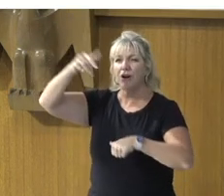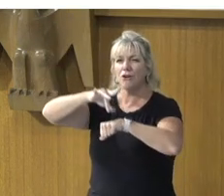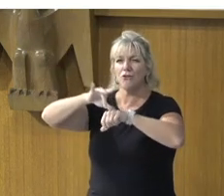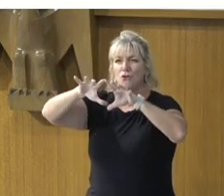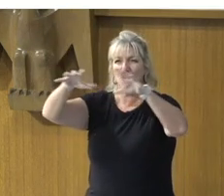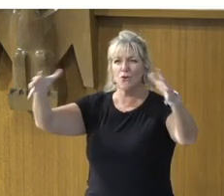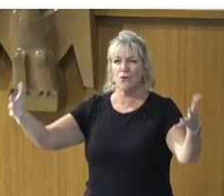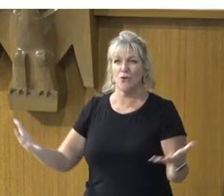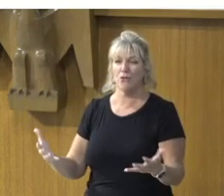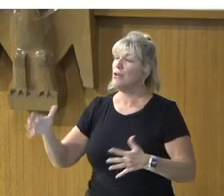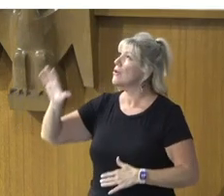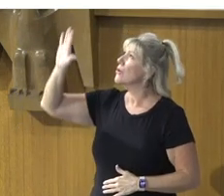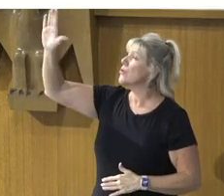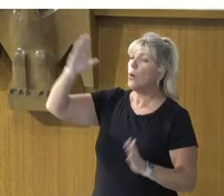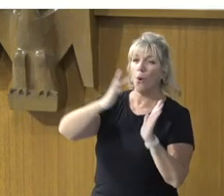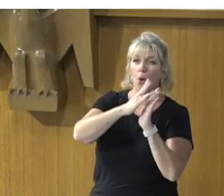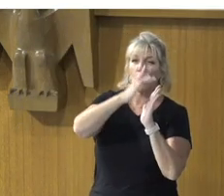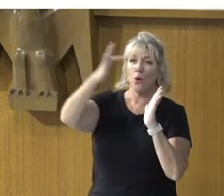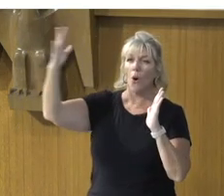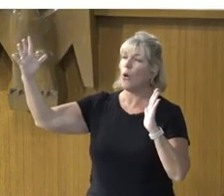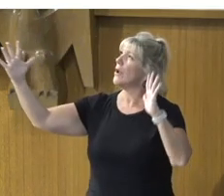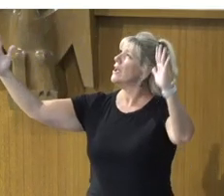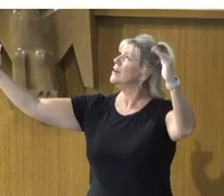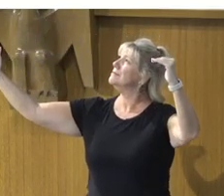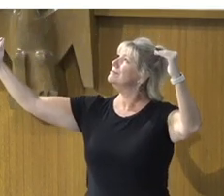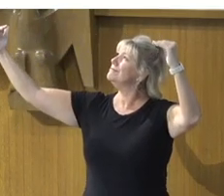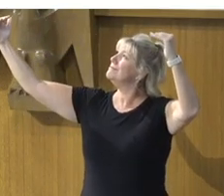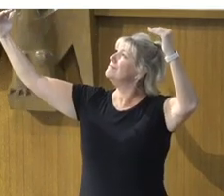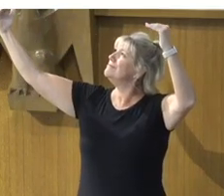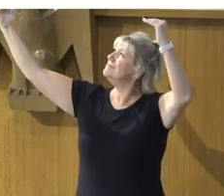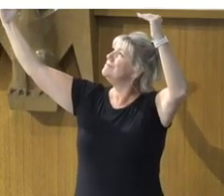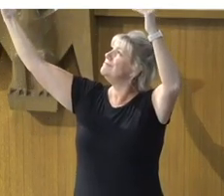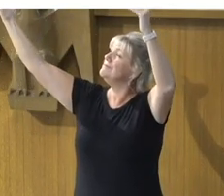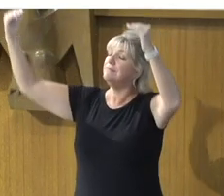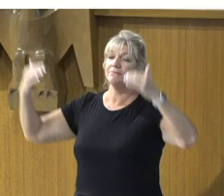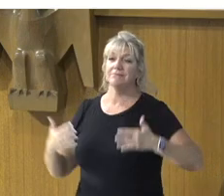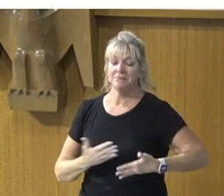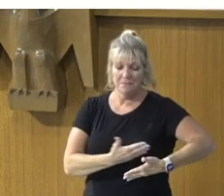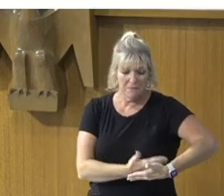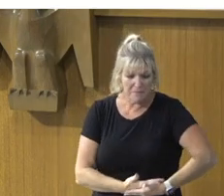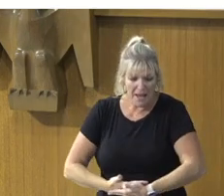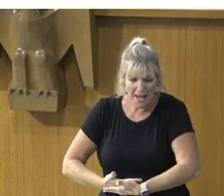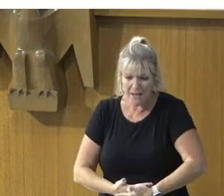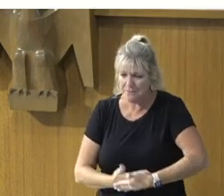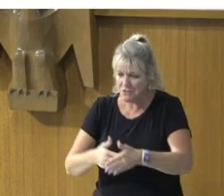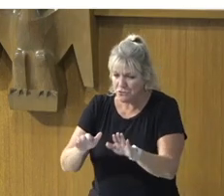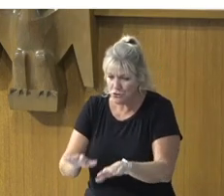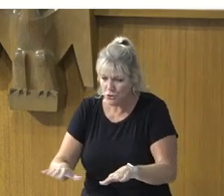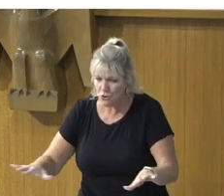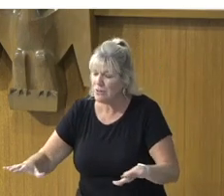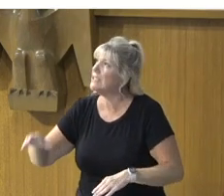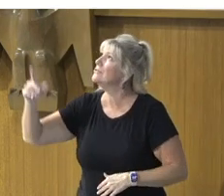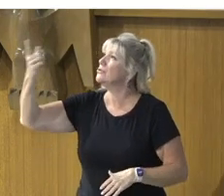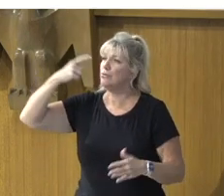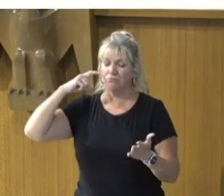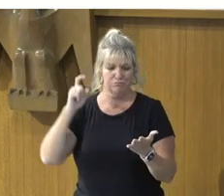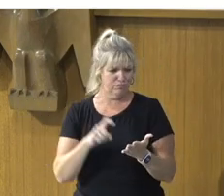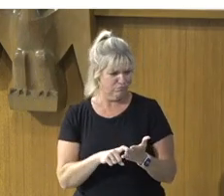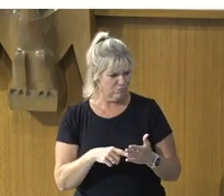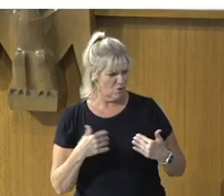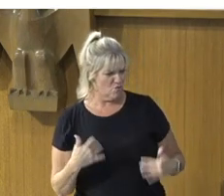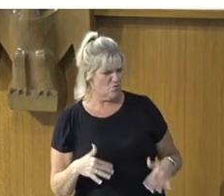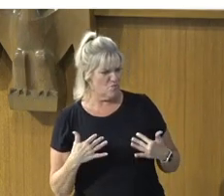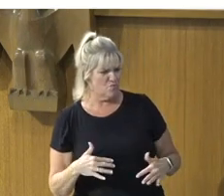your glory above the heavens, and out of the mouths of babes and infants you have founded a bulwark because of your